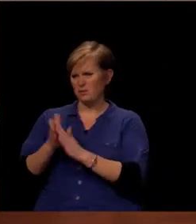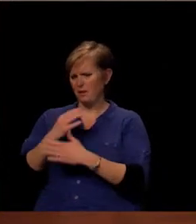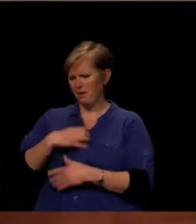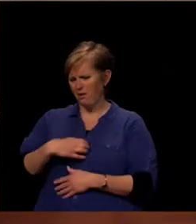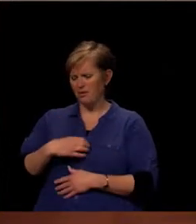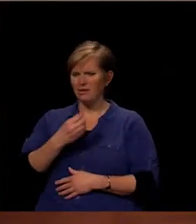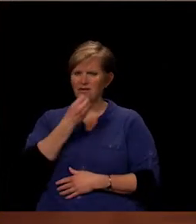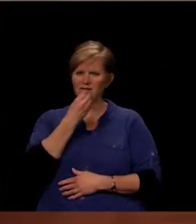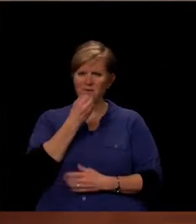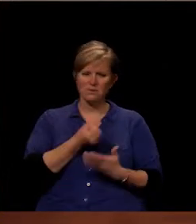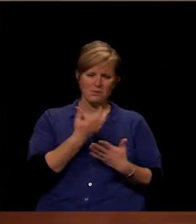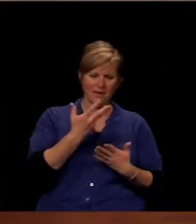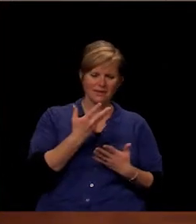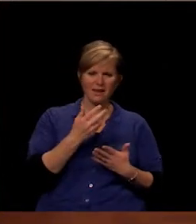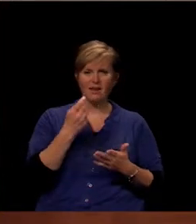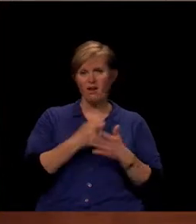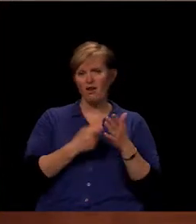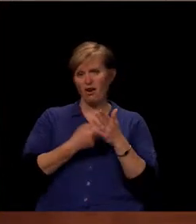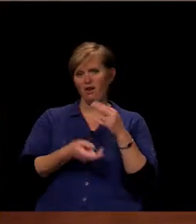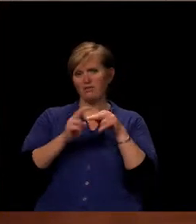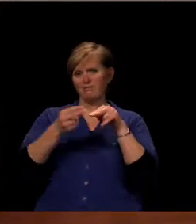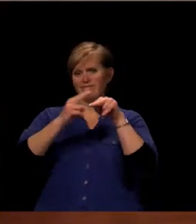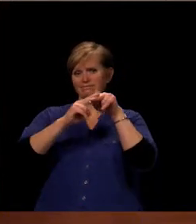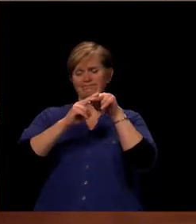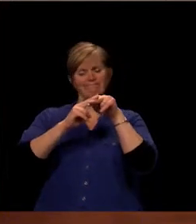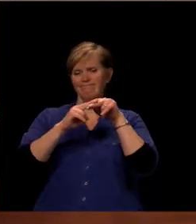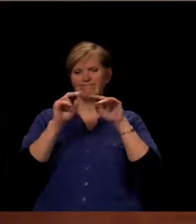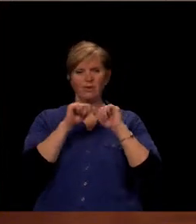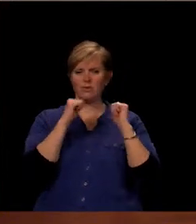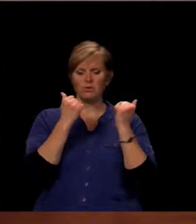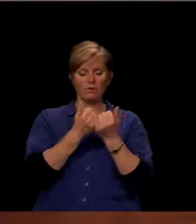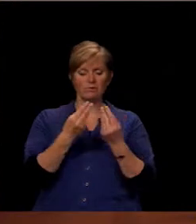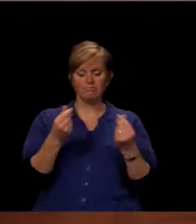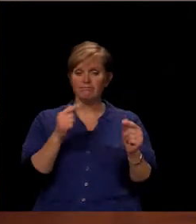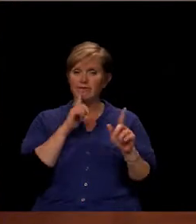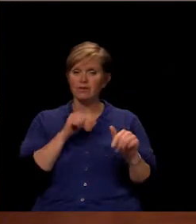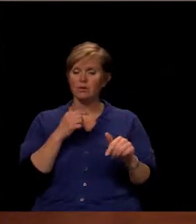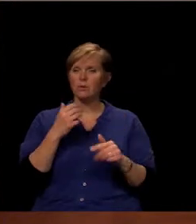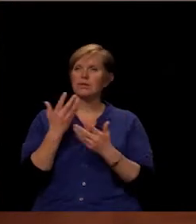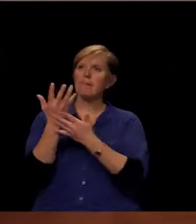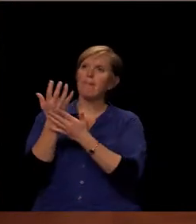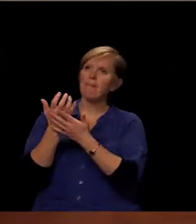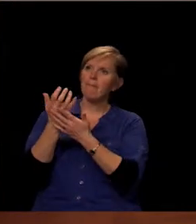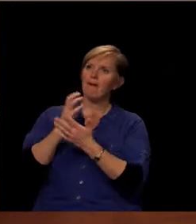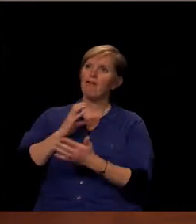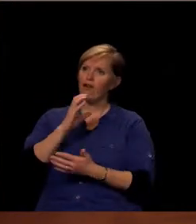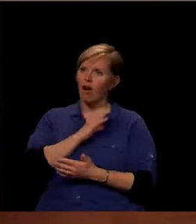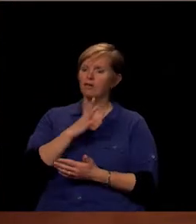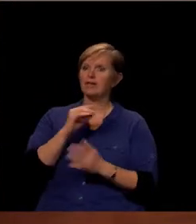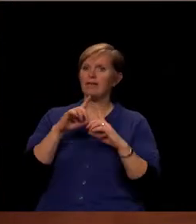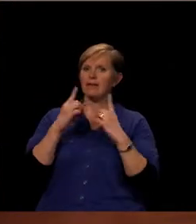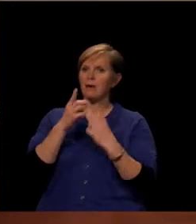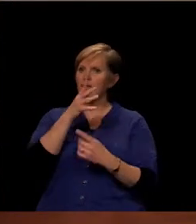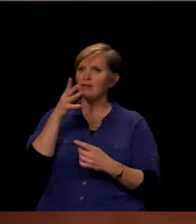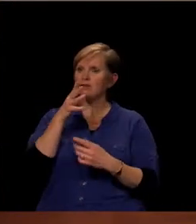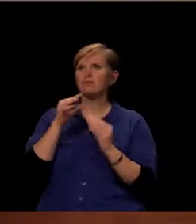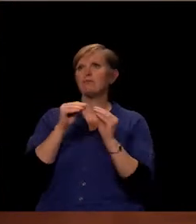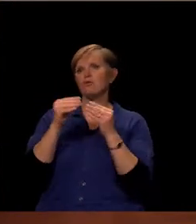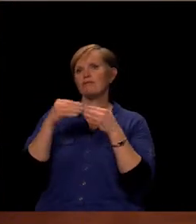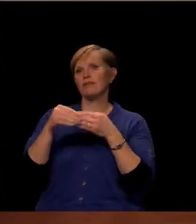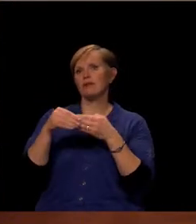wasted, and costs rising, the association's solution was to beg Congress and the Department of Agriculture for flexibility.